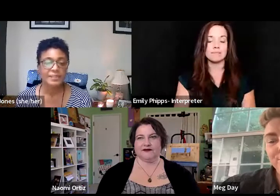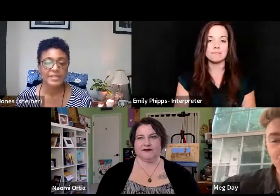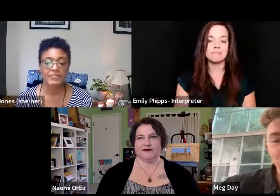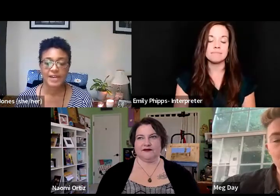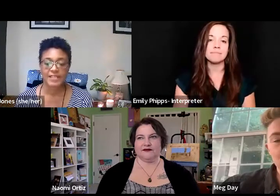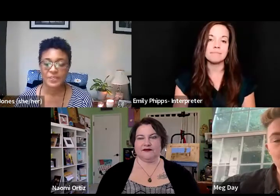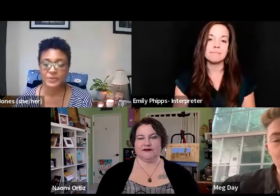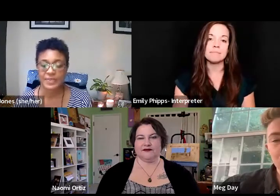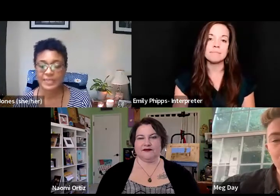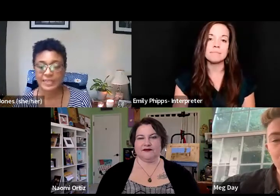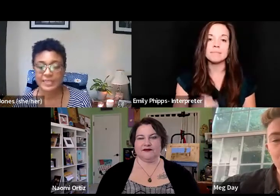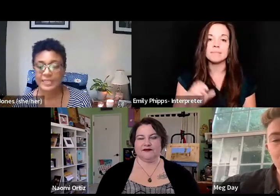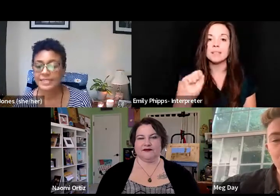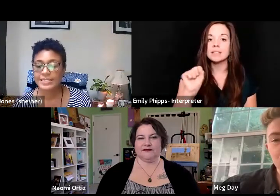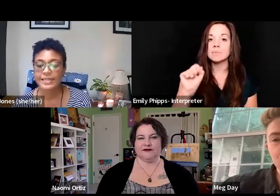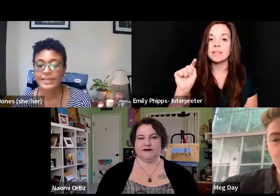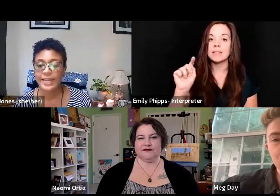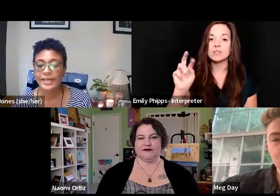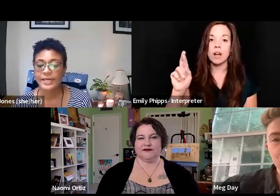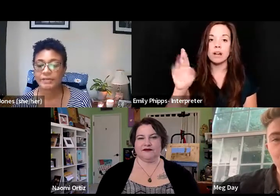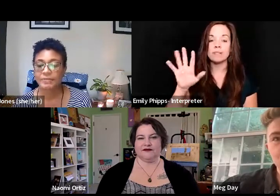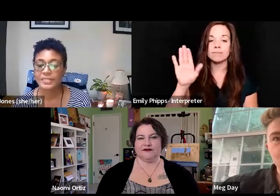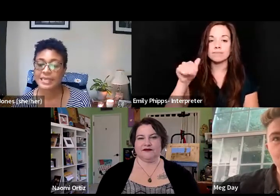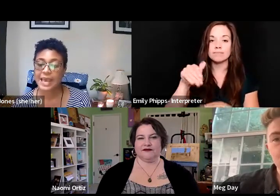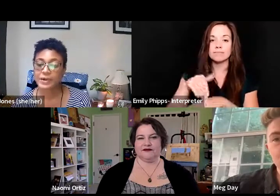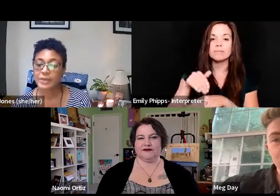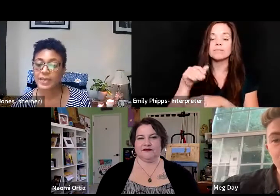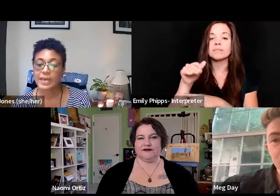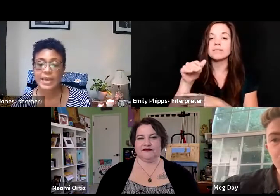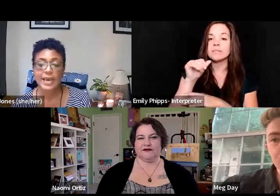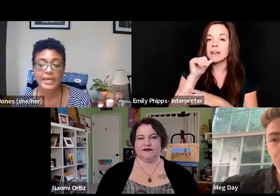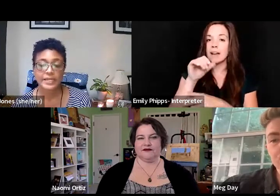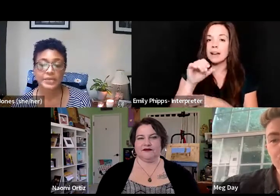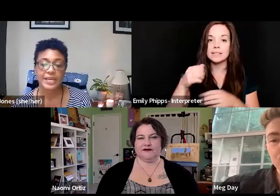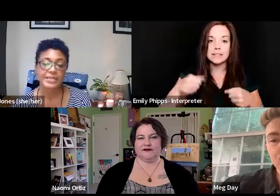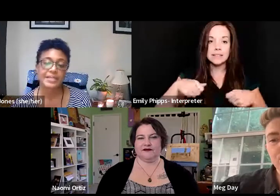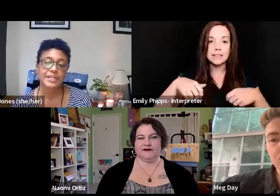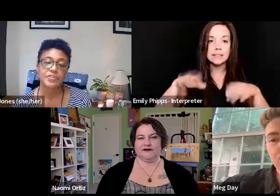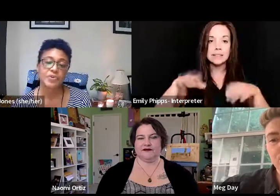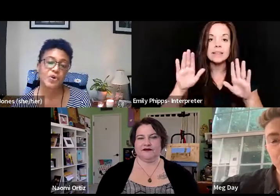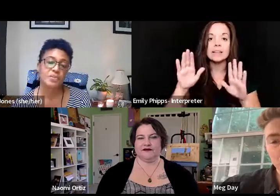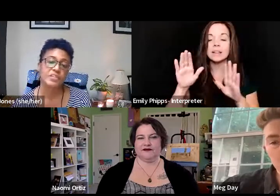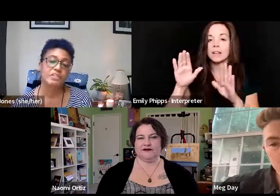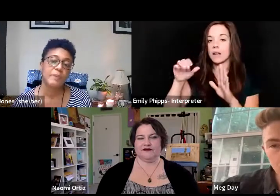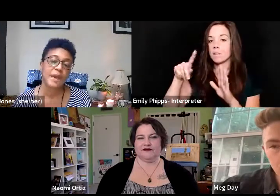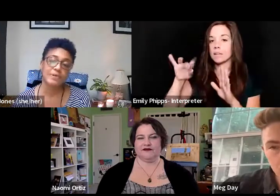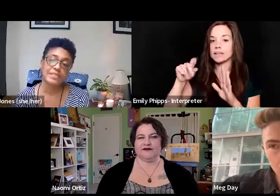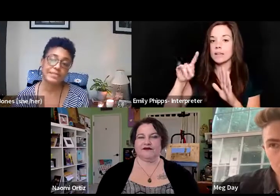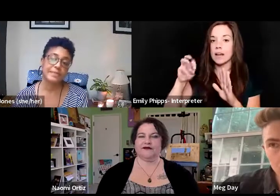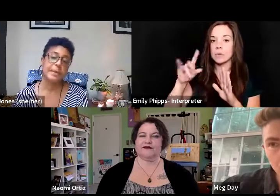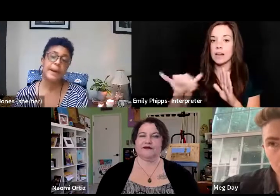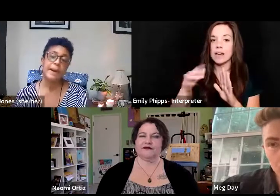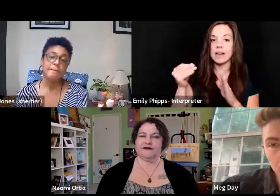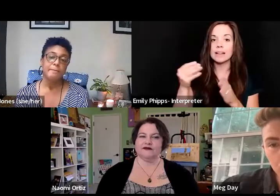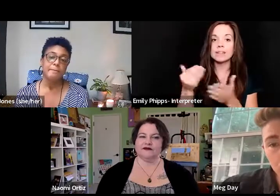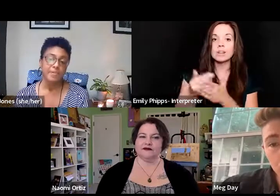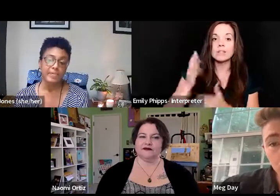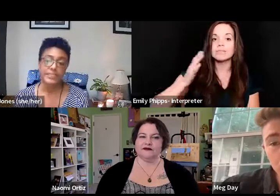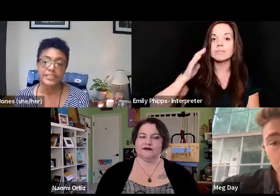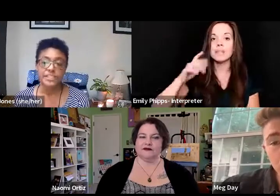Split This Rock is located in the unceded land of the Piscataway and near the ancestral homes of Powhatan,